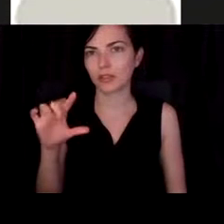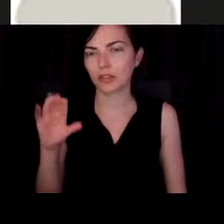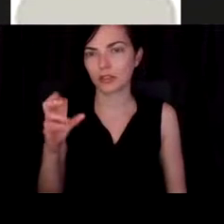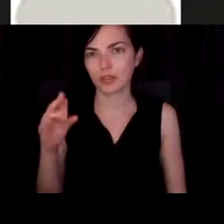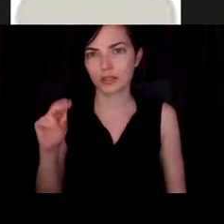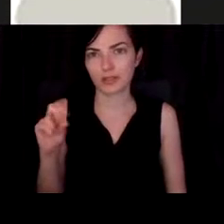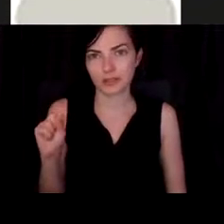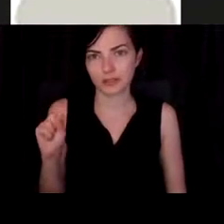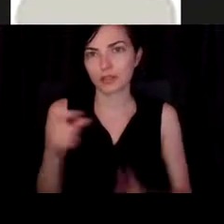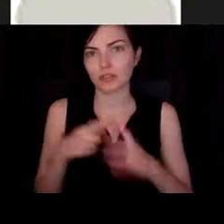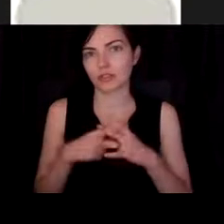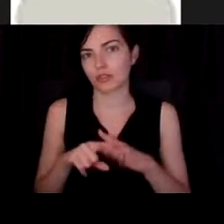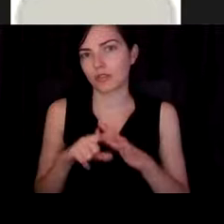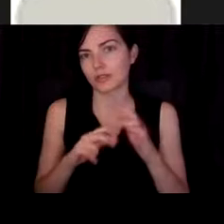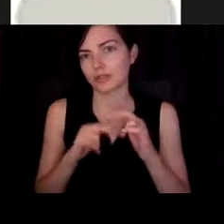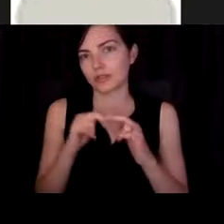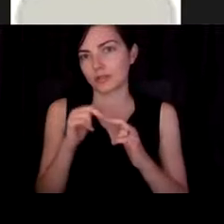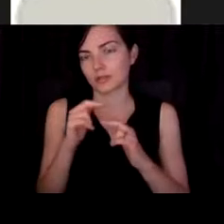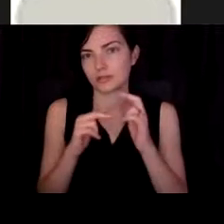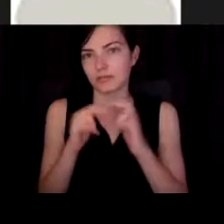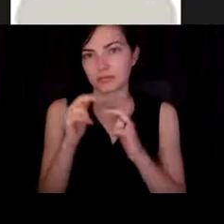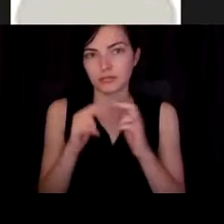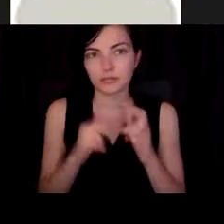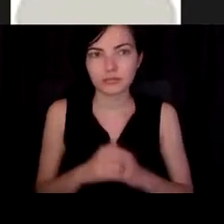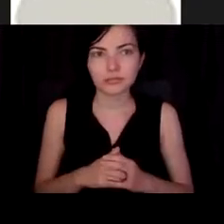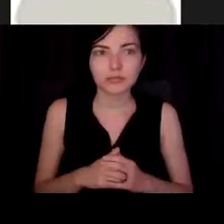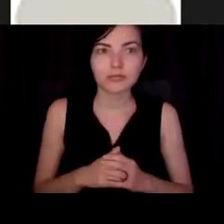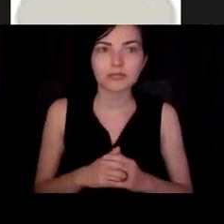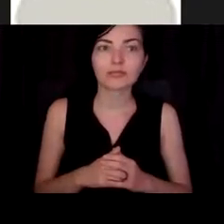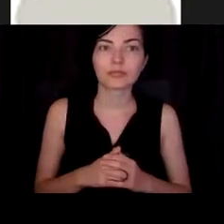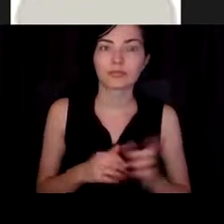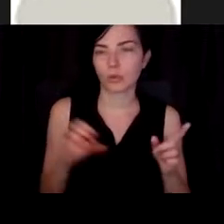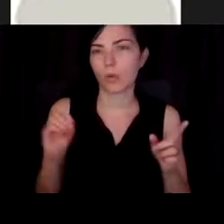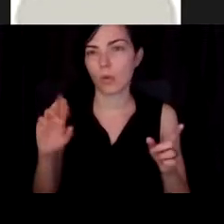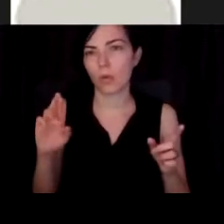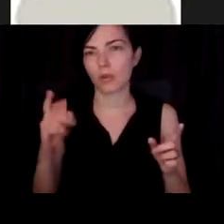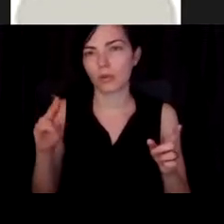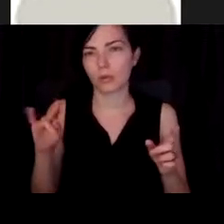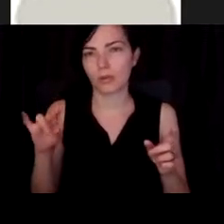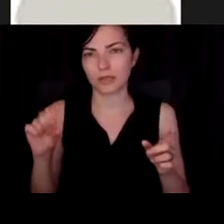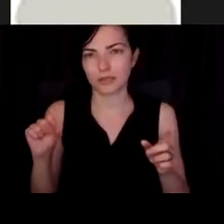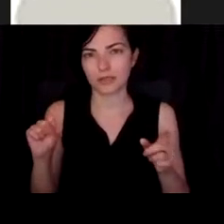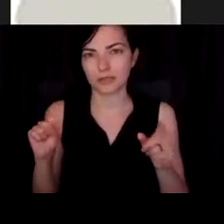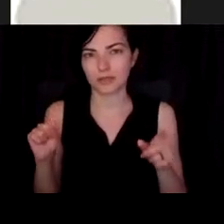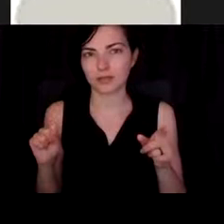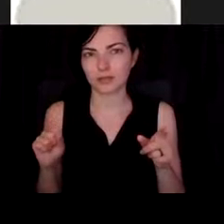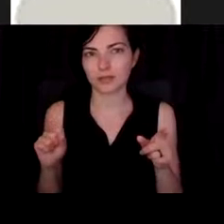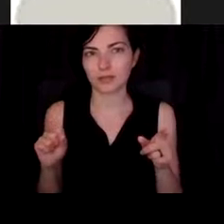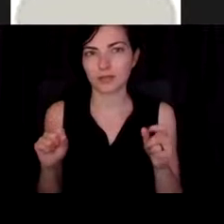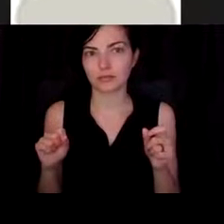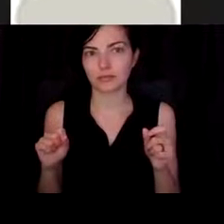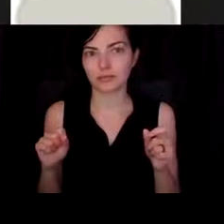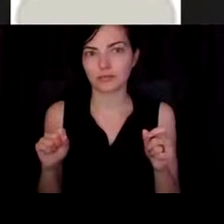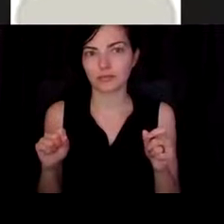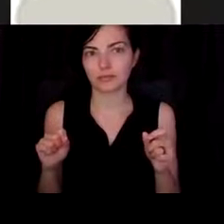Um, and so here you see these organoids. Again, these will sit in beats and, um, we